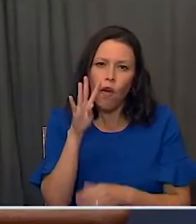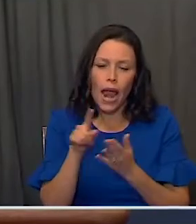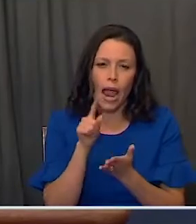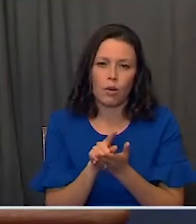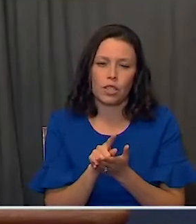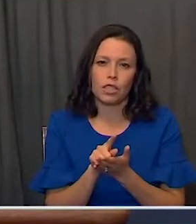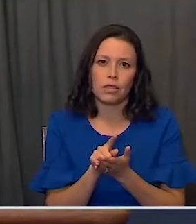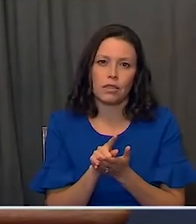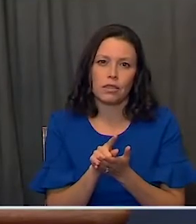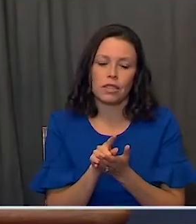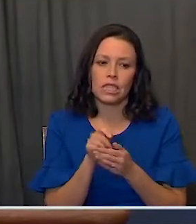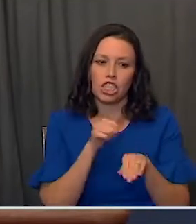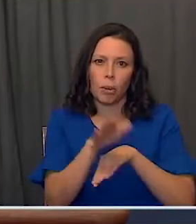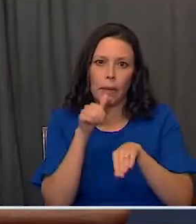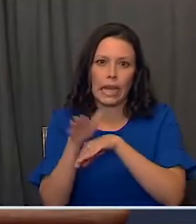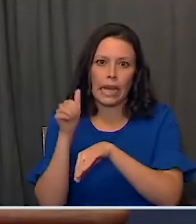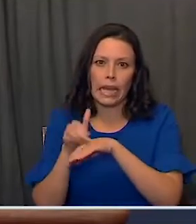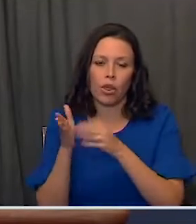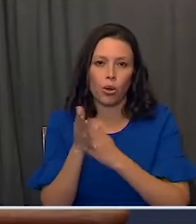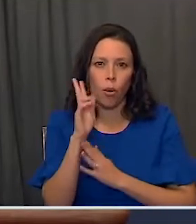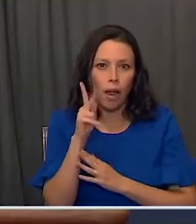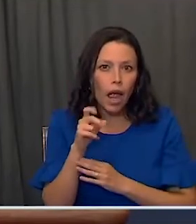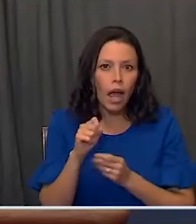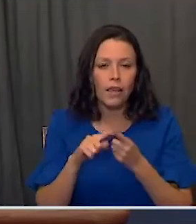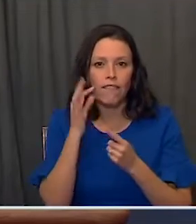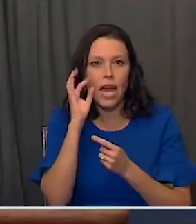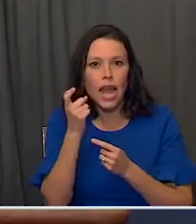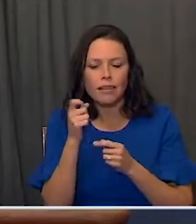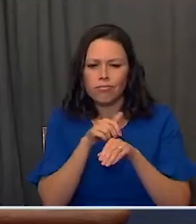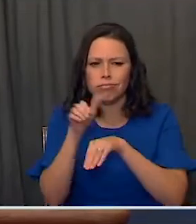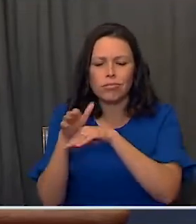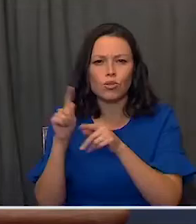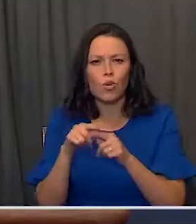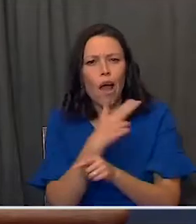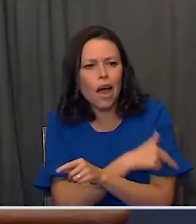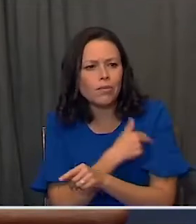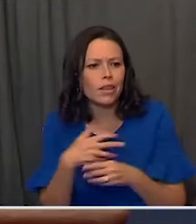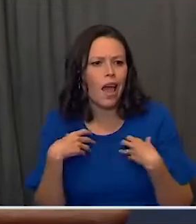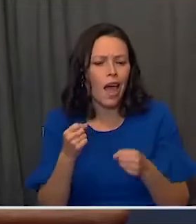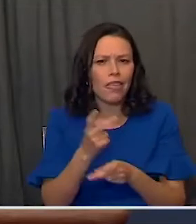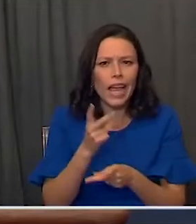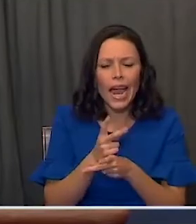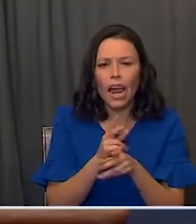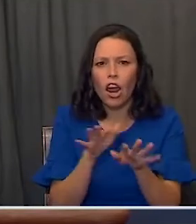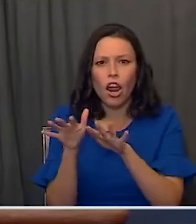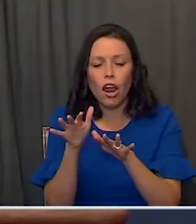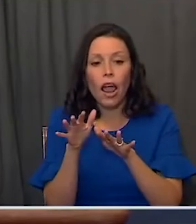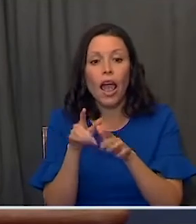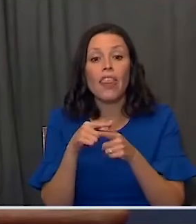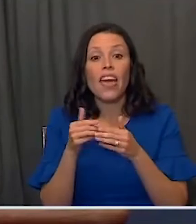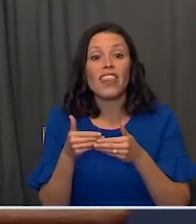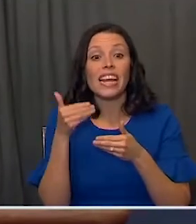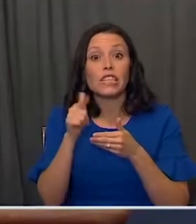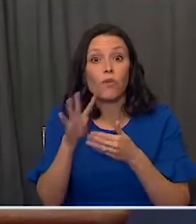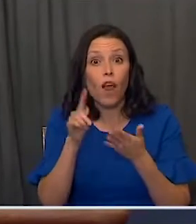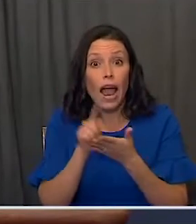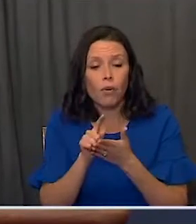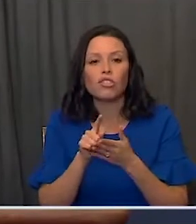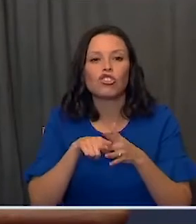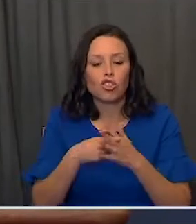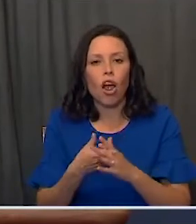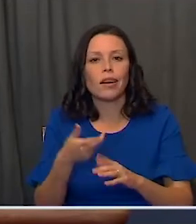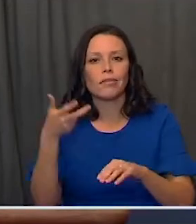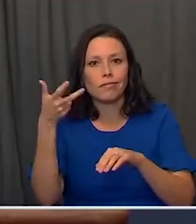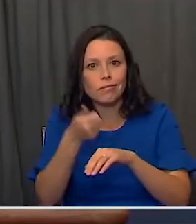hours shipping that vaccines to hospitals, healthcare facilities, and 24 hours after that, literally injecting